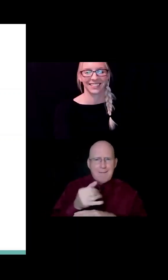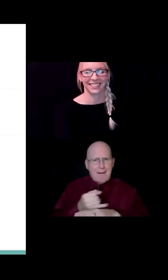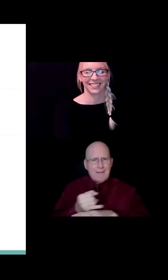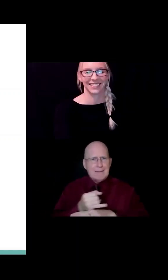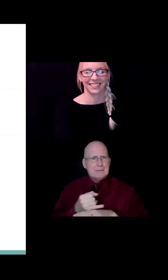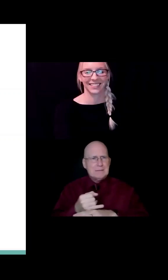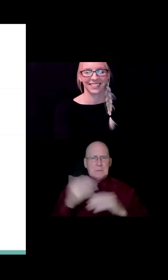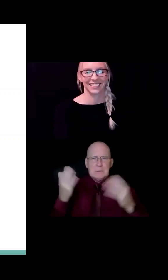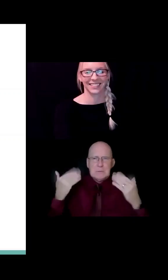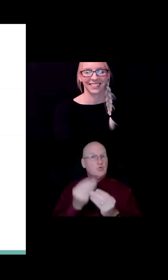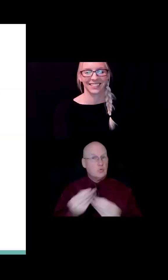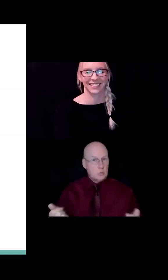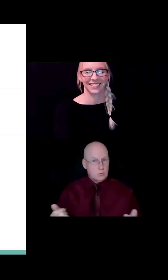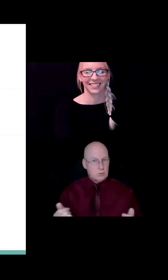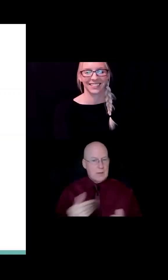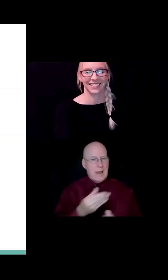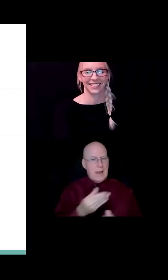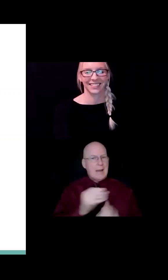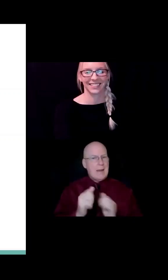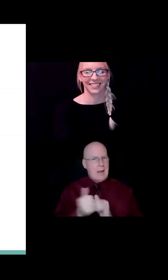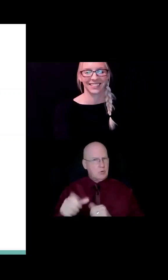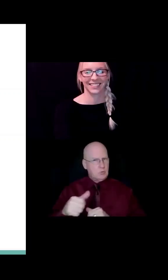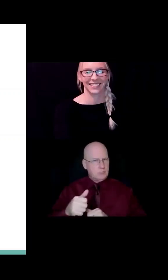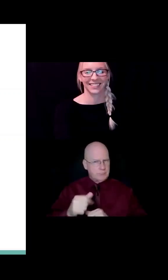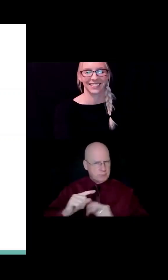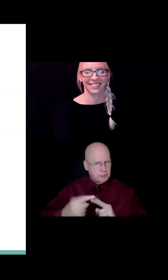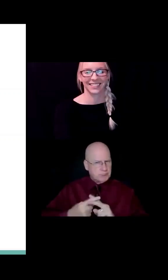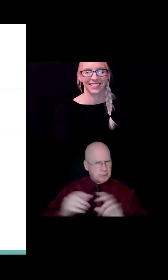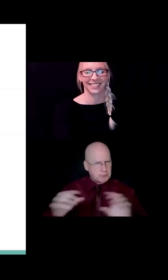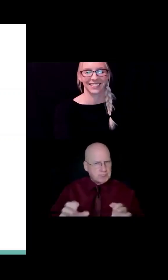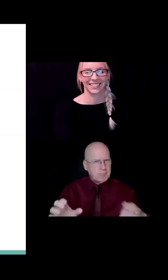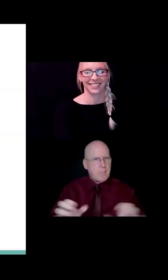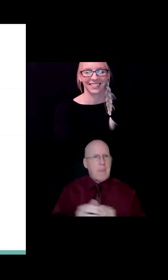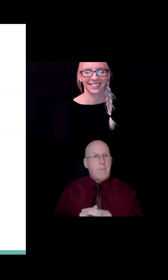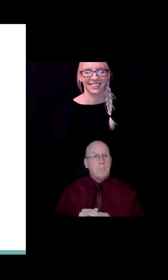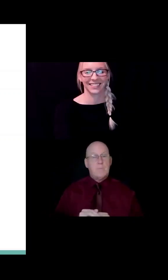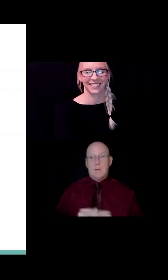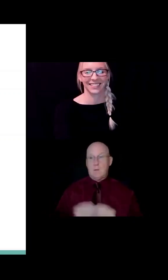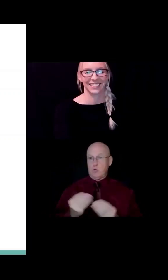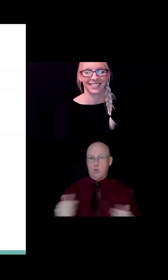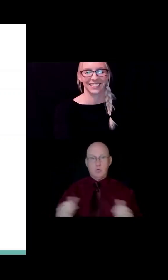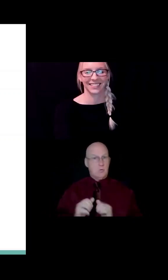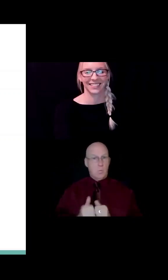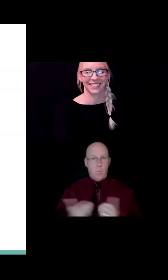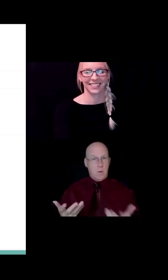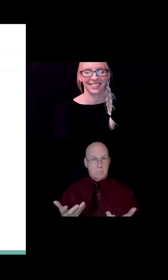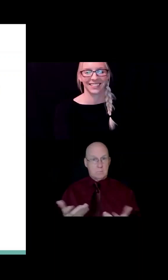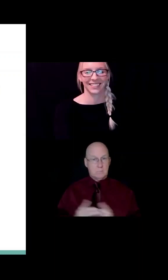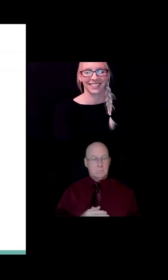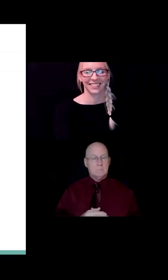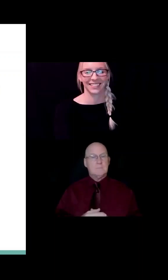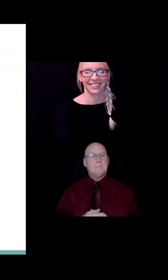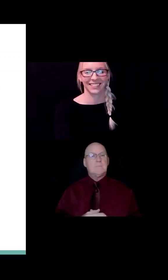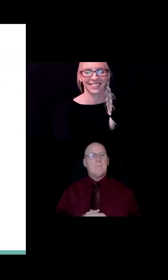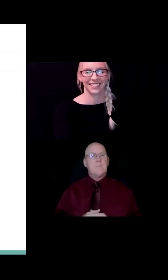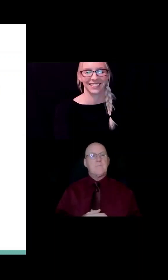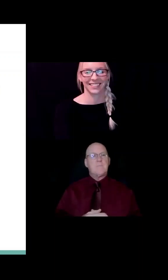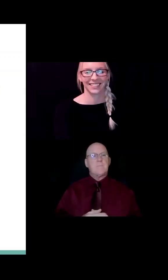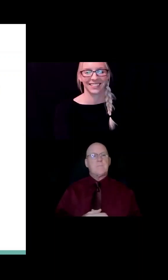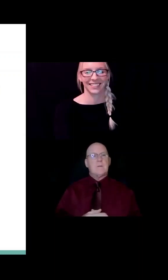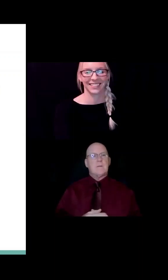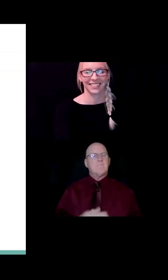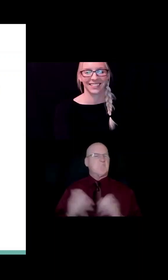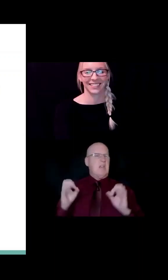hurricane season. So, the solutions, as we see them, are mainly through